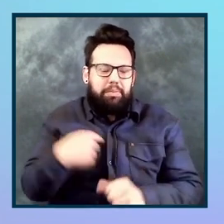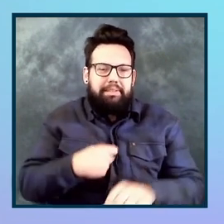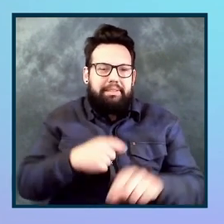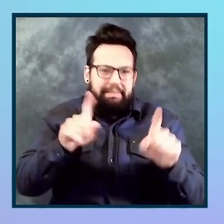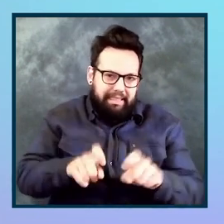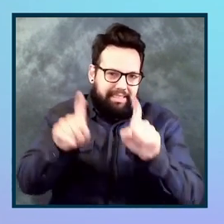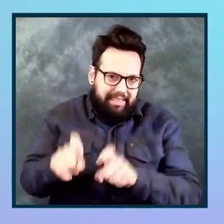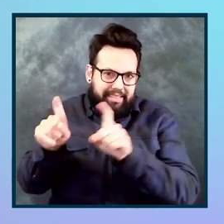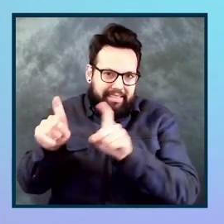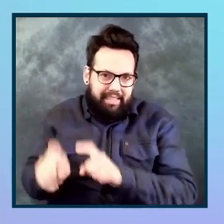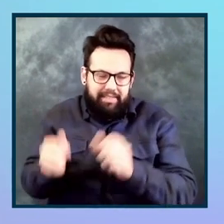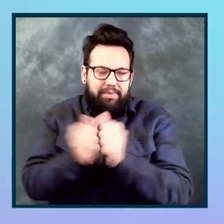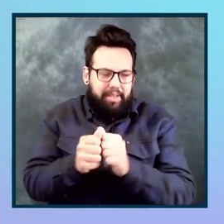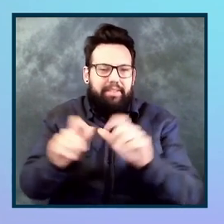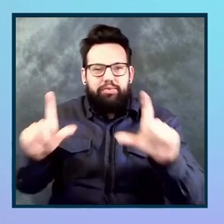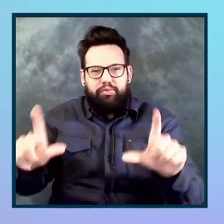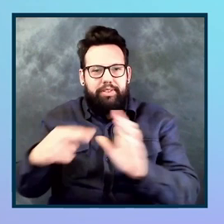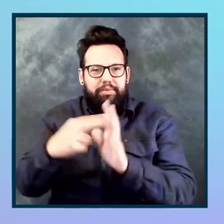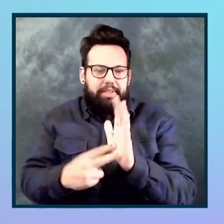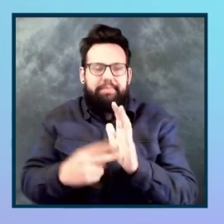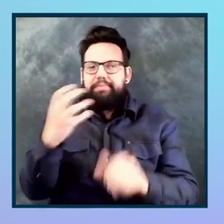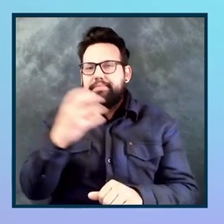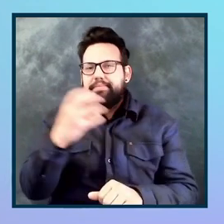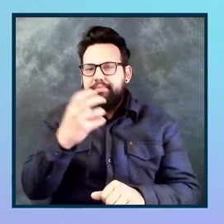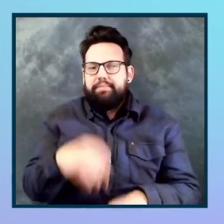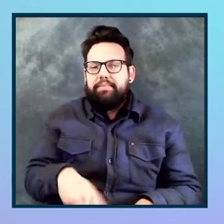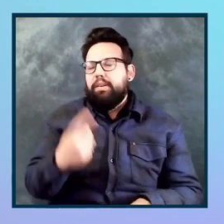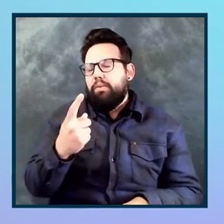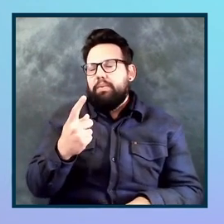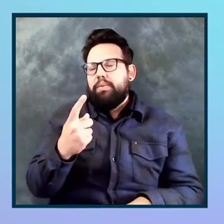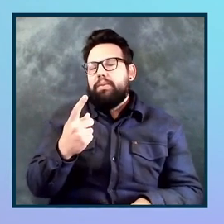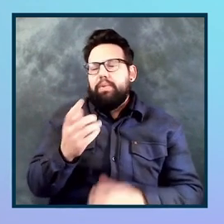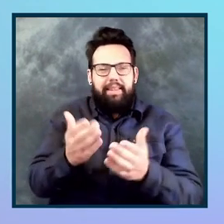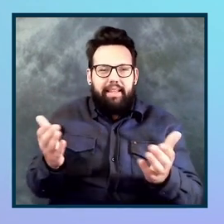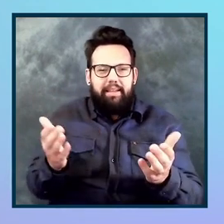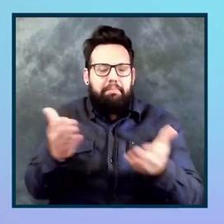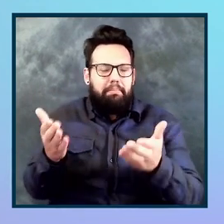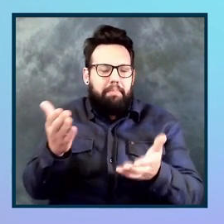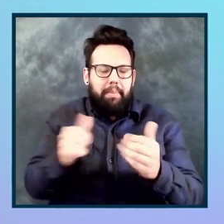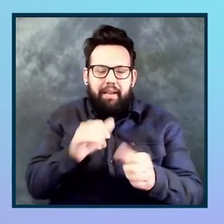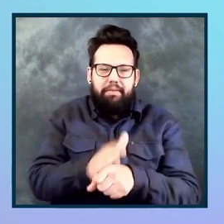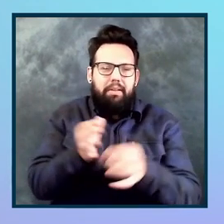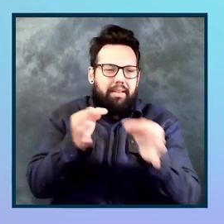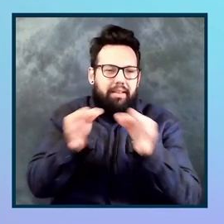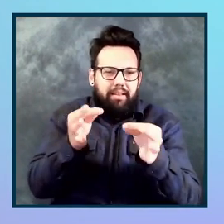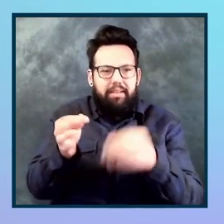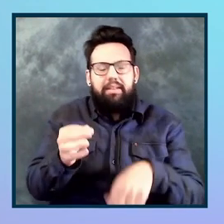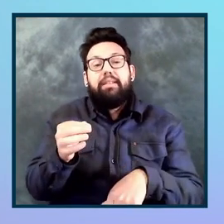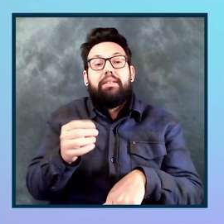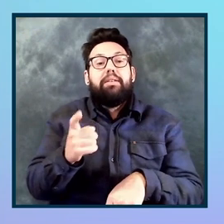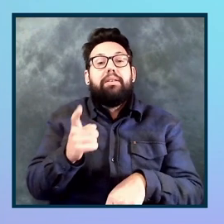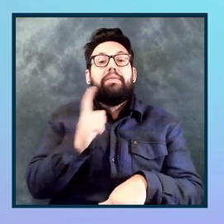screen reader usage. Um, one thing I, I kind of glossed over is when I made that, uh, element selection, you can actually,